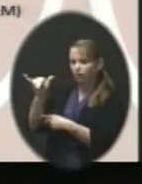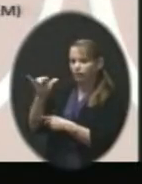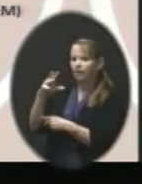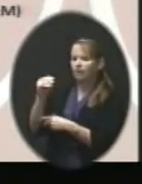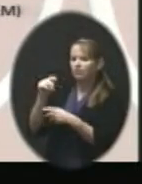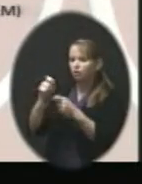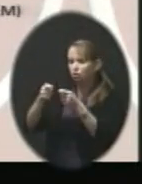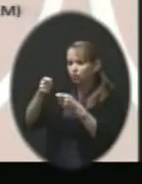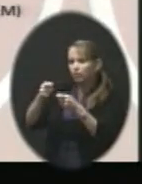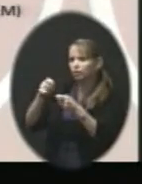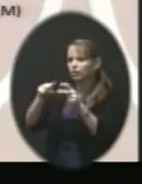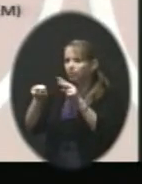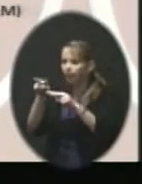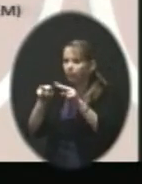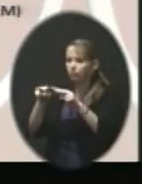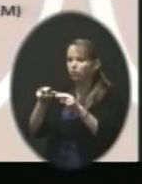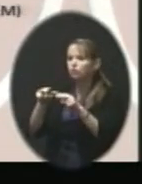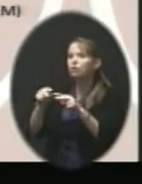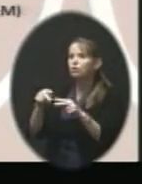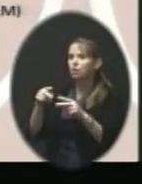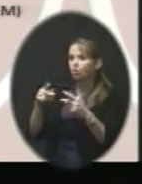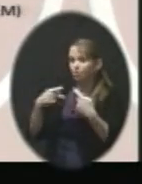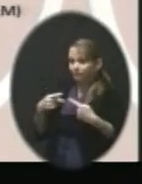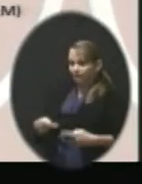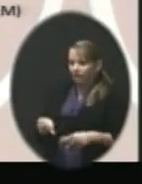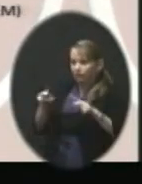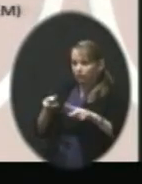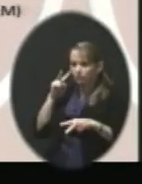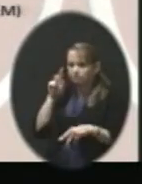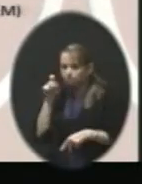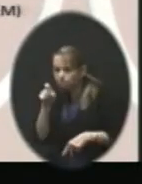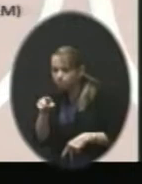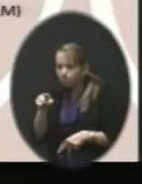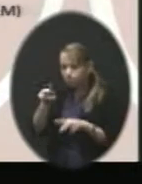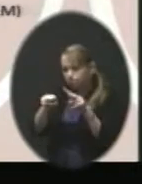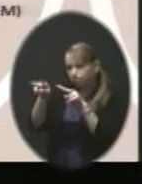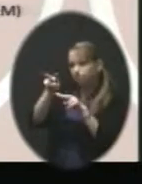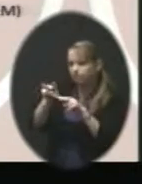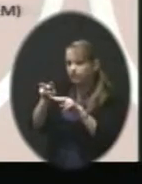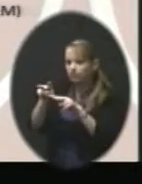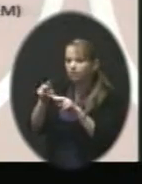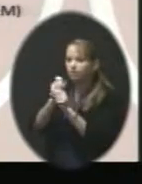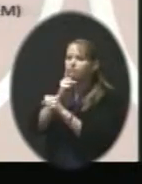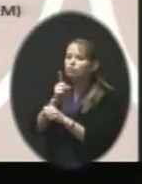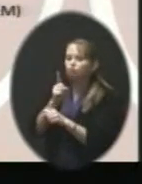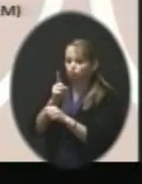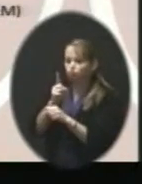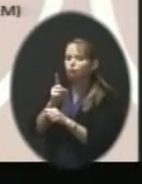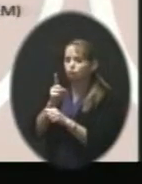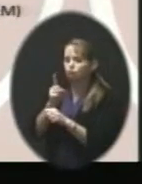So we're monitoring that also physically in the actual physical view to make sure that